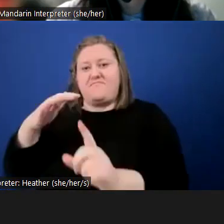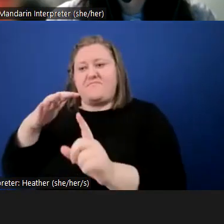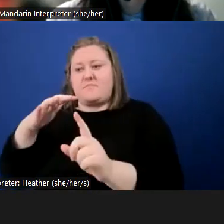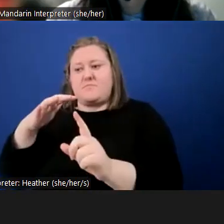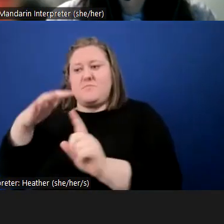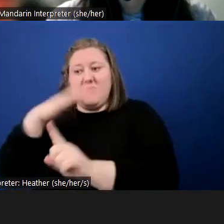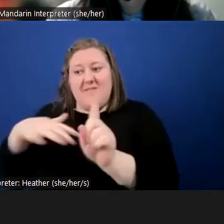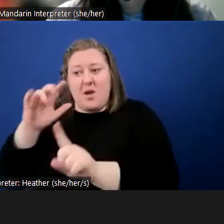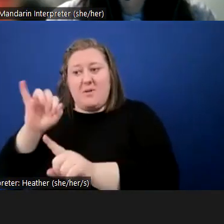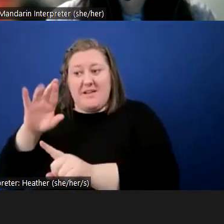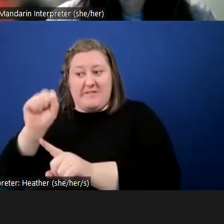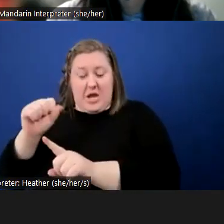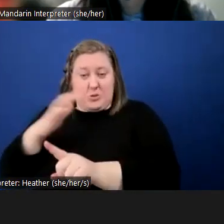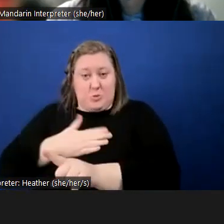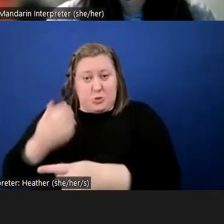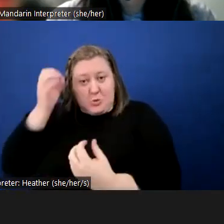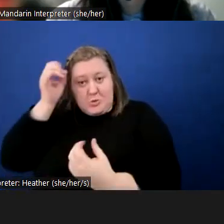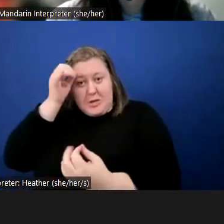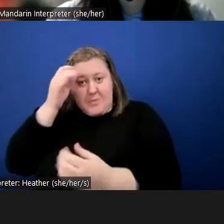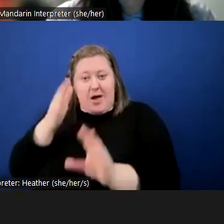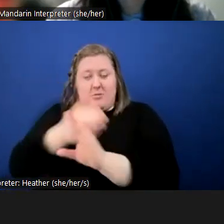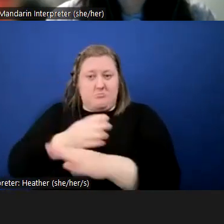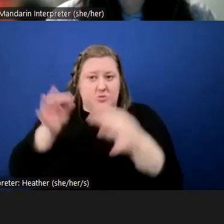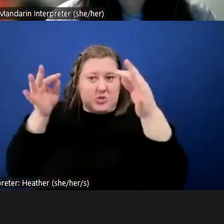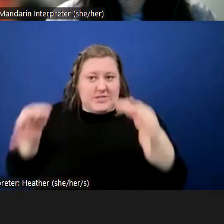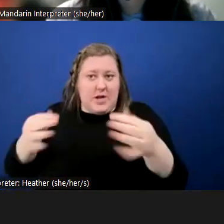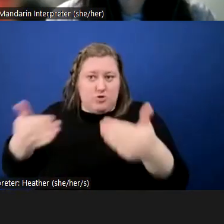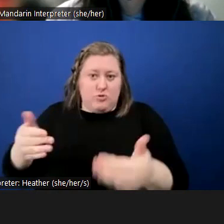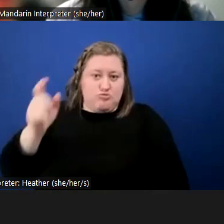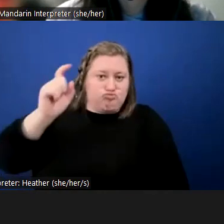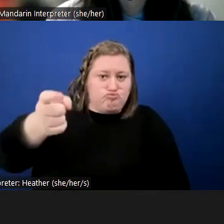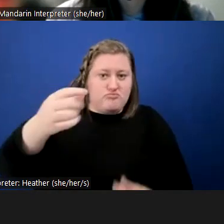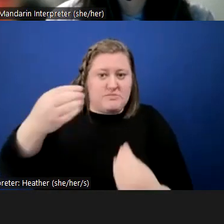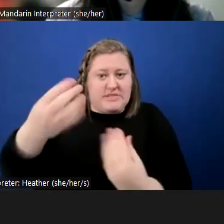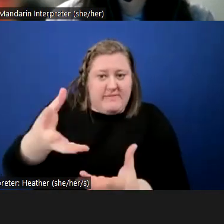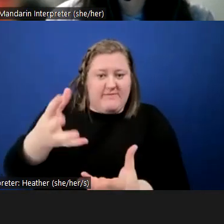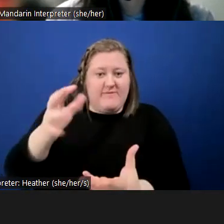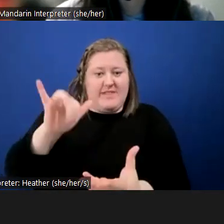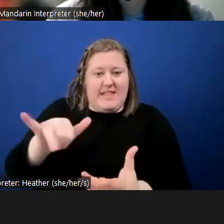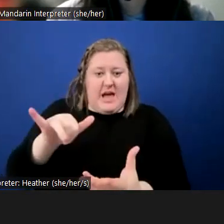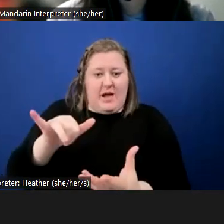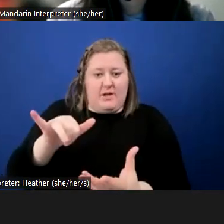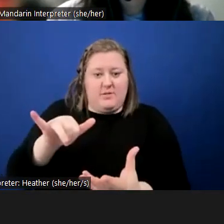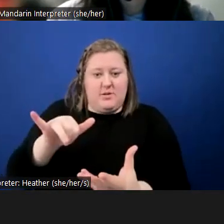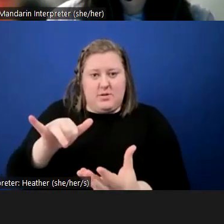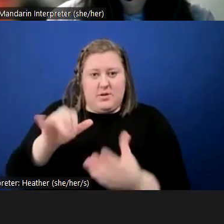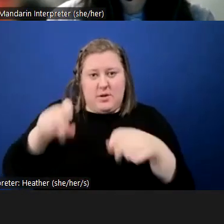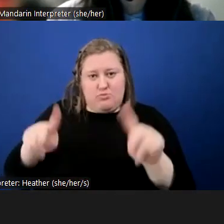will consider in order to decide whether to grant that petition to opt in.